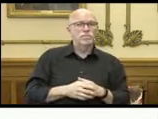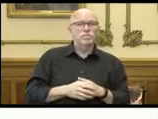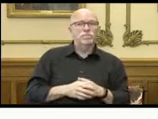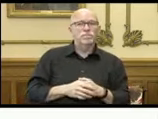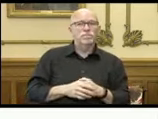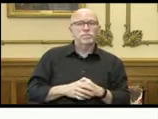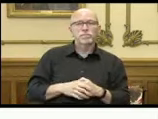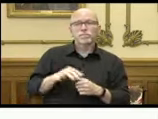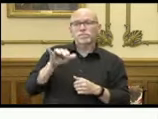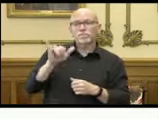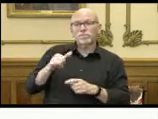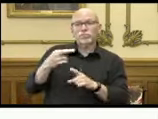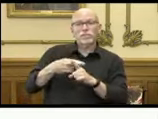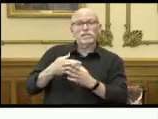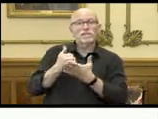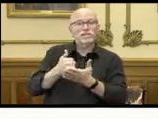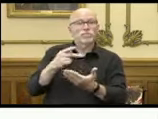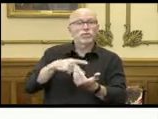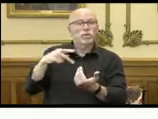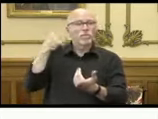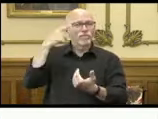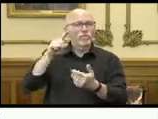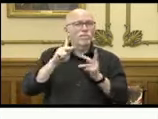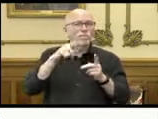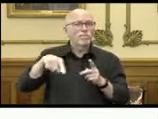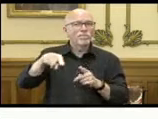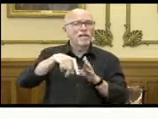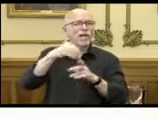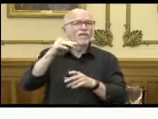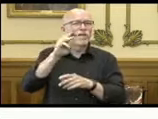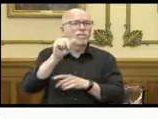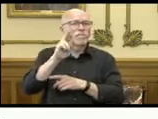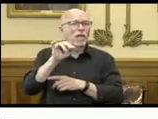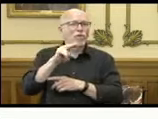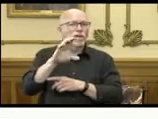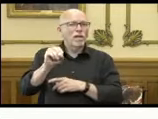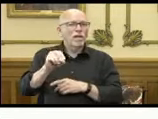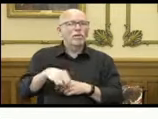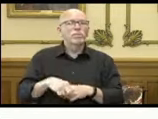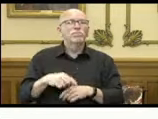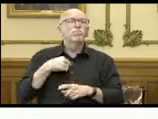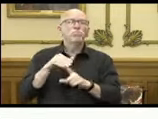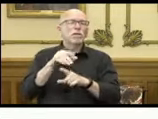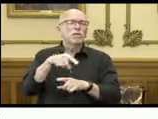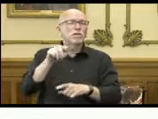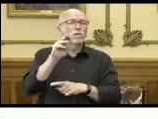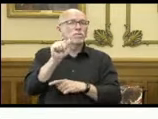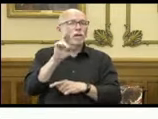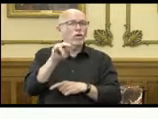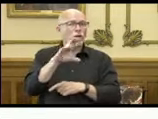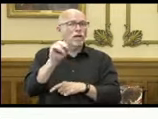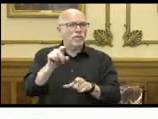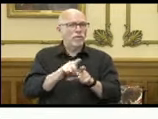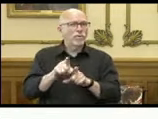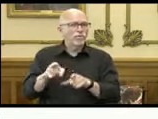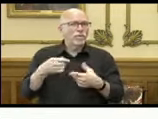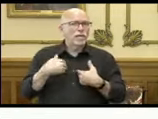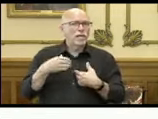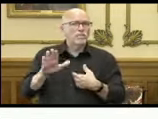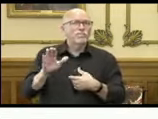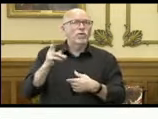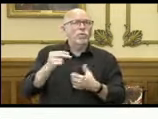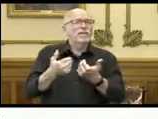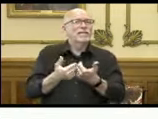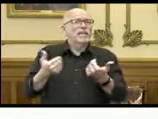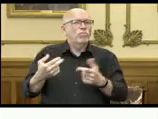This rental assistance program is for Hoosiers outside of Marion County. I want to remind everyone that Marion County also has their own